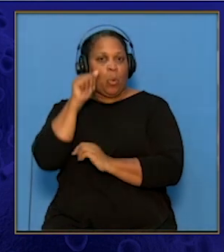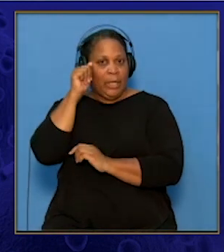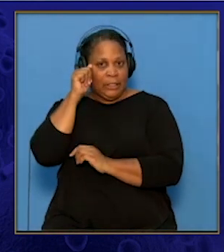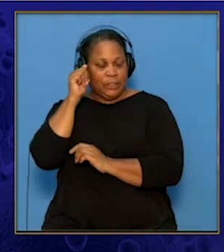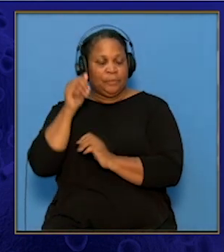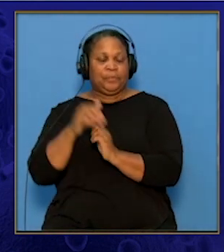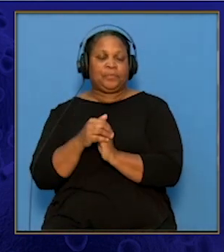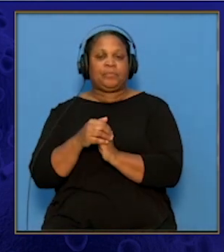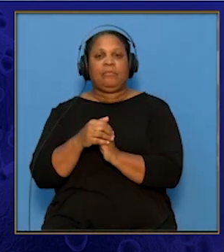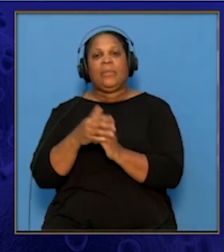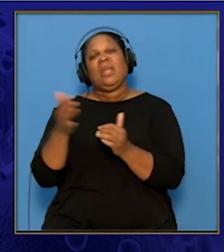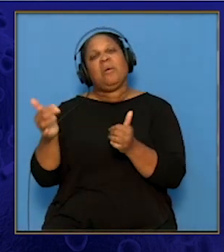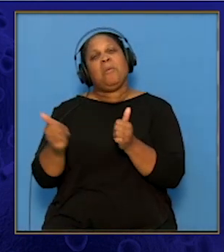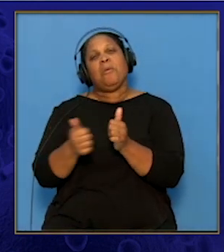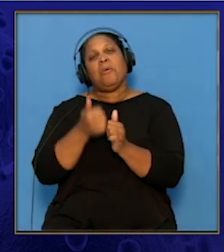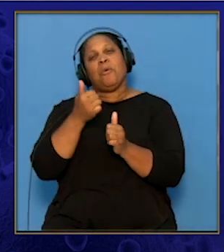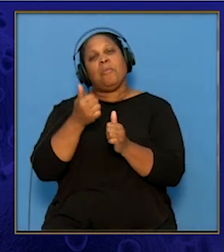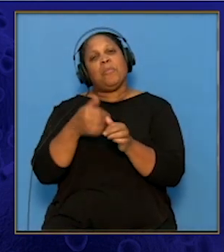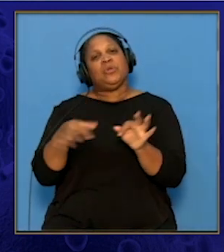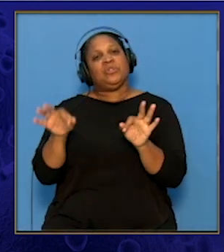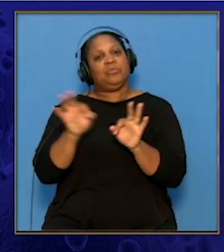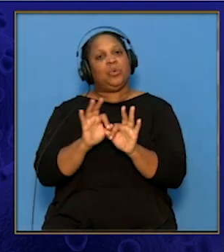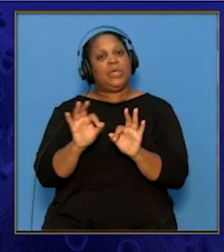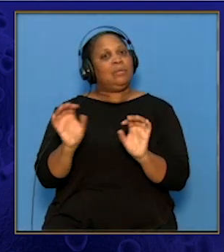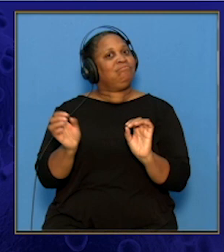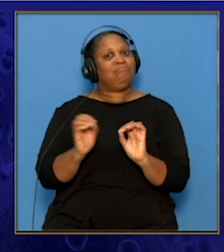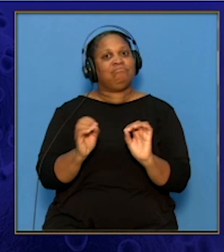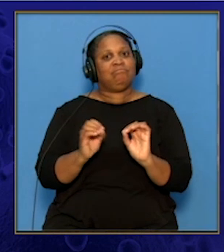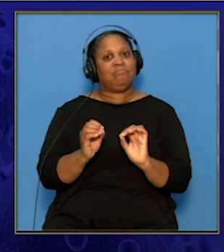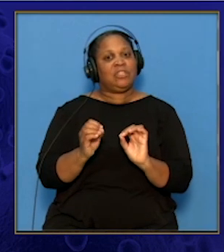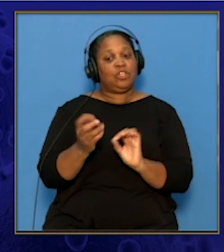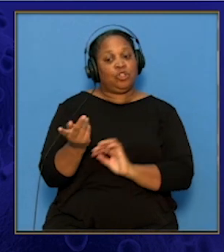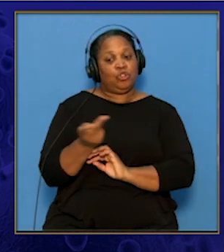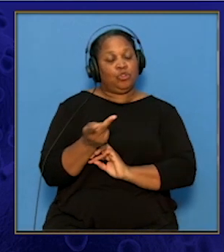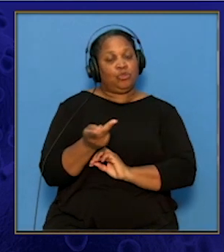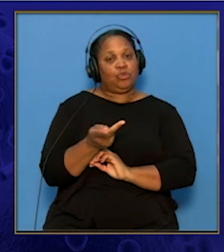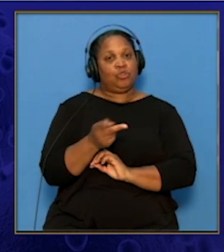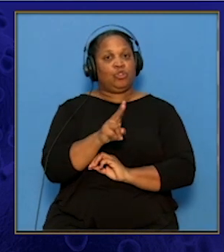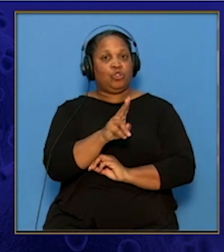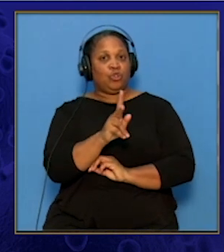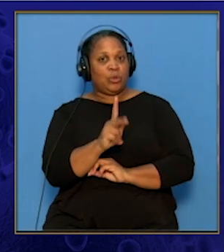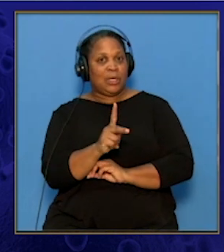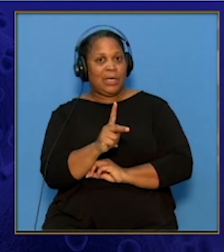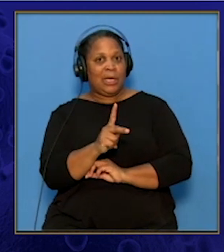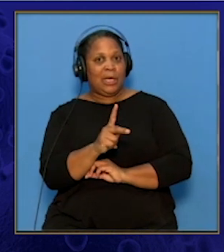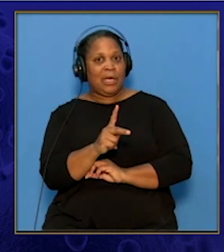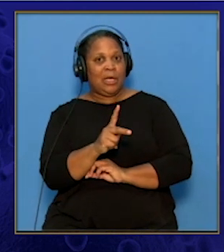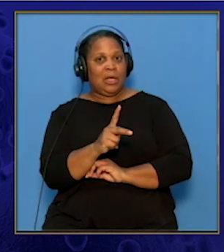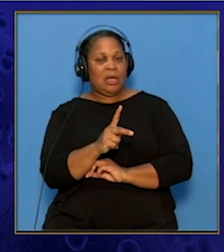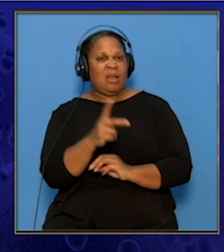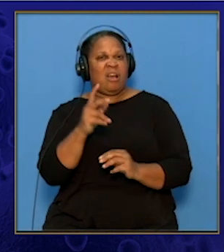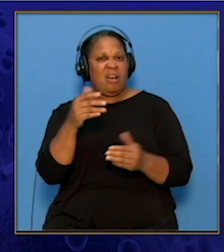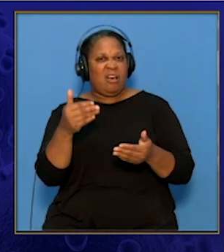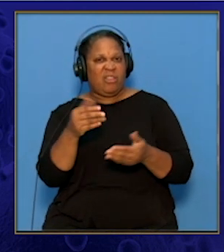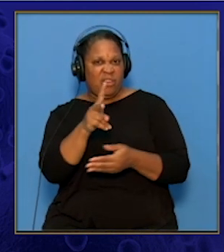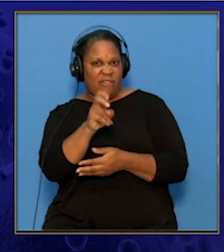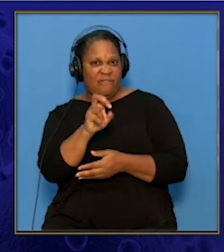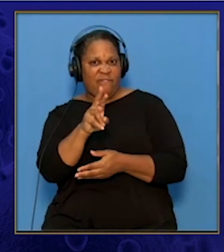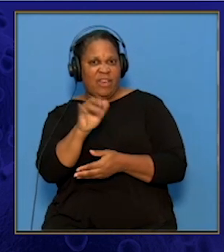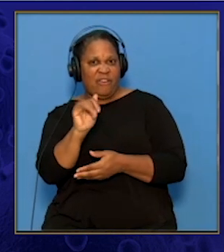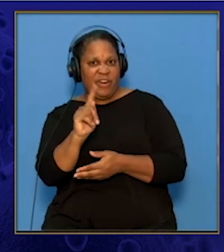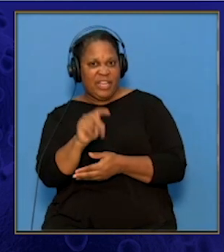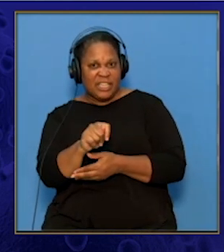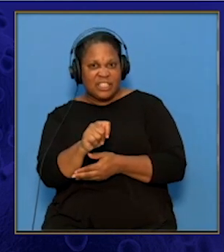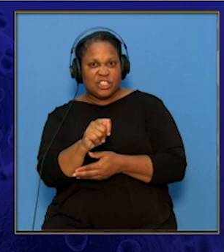What's most important is that none of the two UK strains are the new variant strain, which is lineage